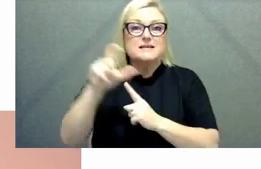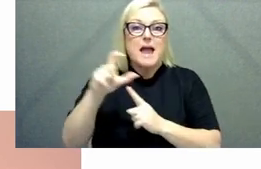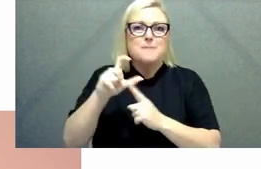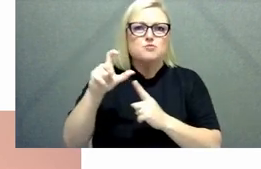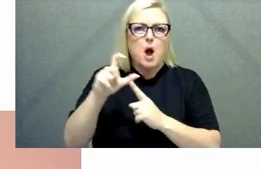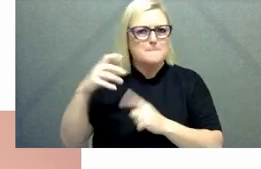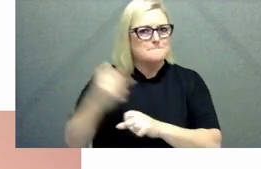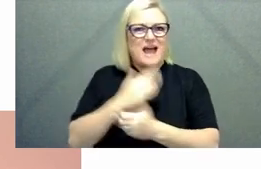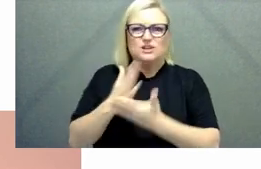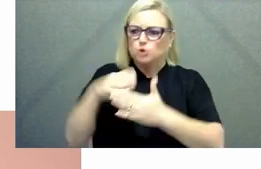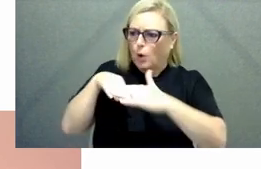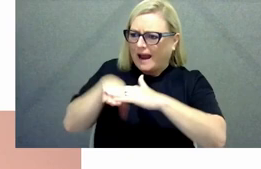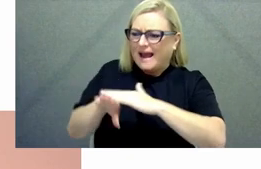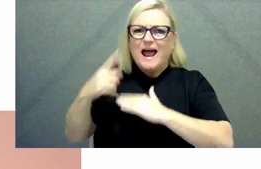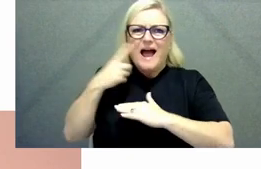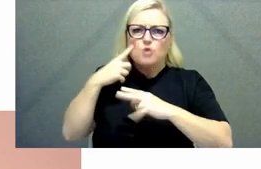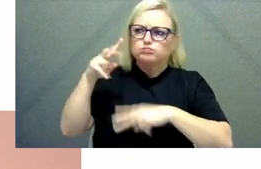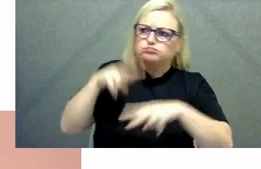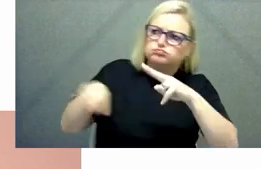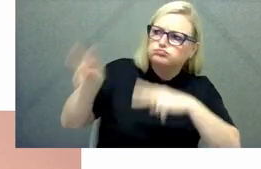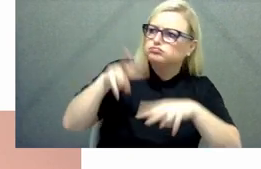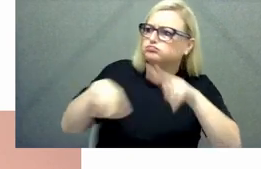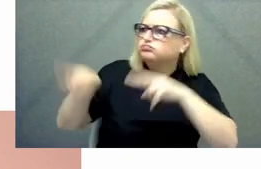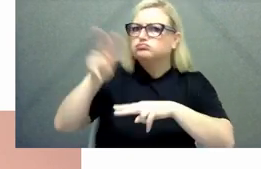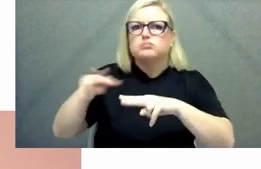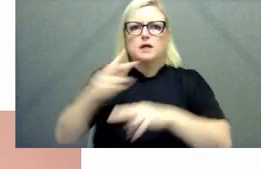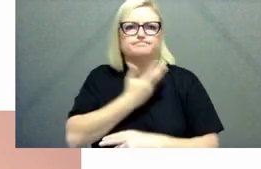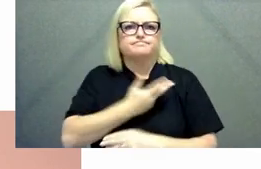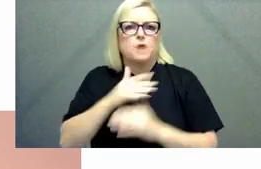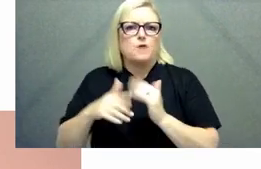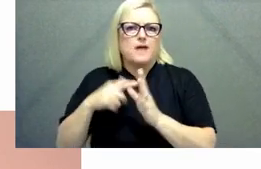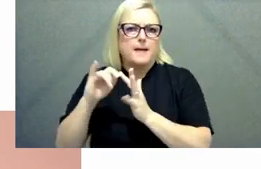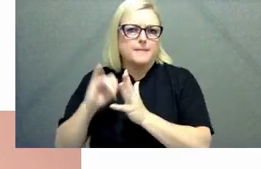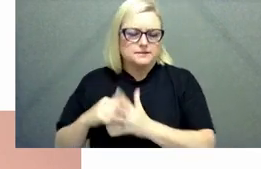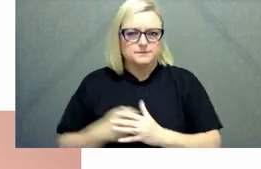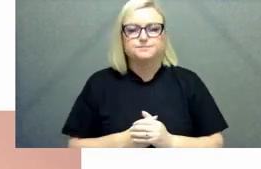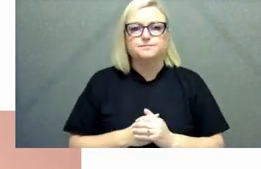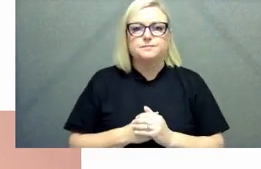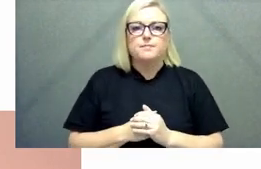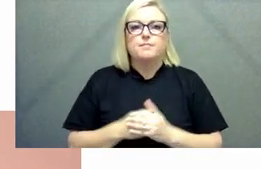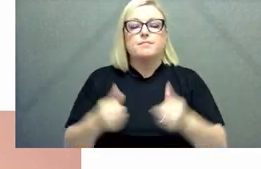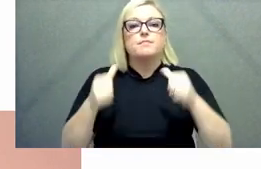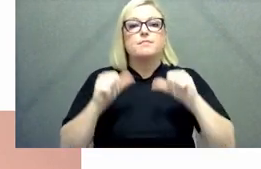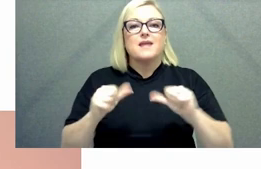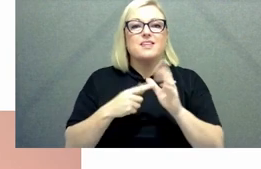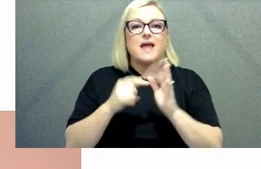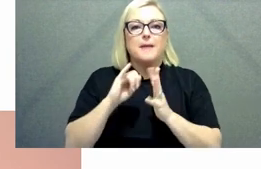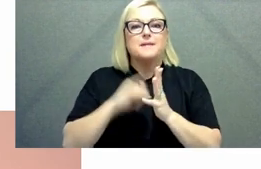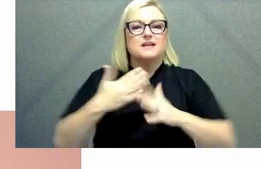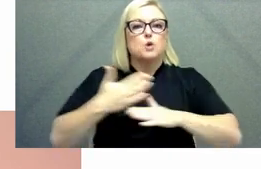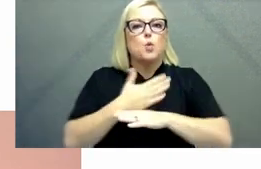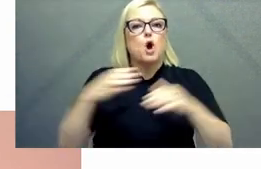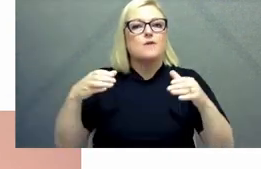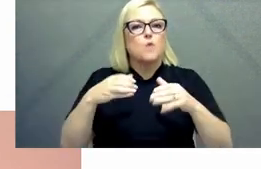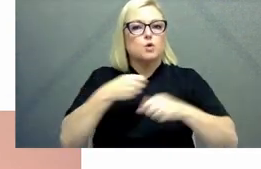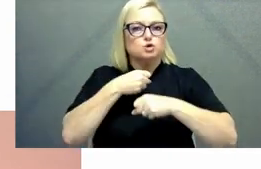tremendous in its preparation another thing that i thought i'd mention is the aps workforce strategy and the ongoing work that's been done